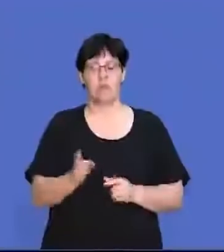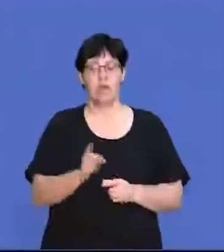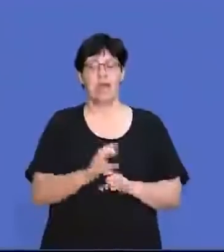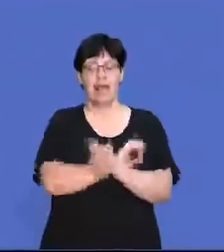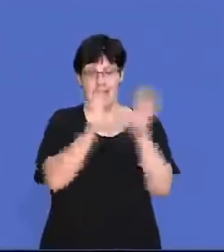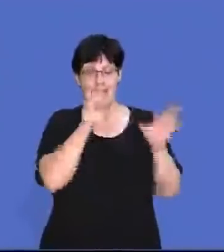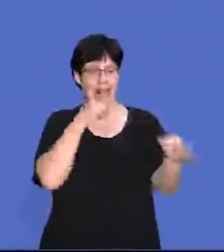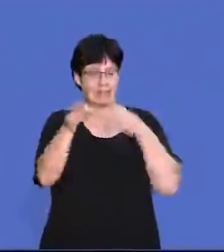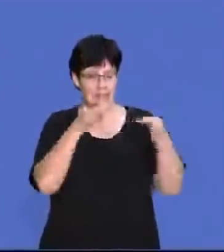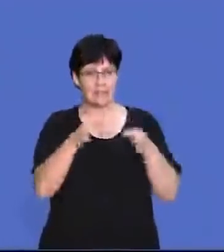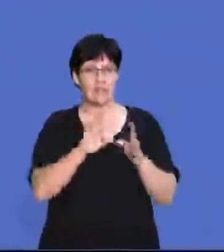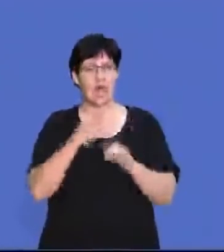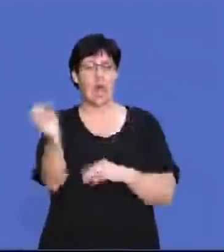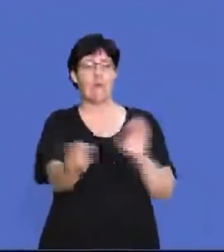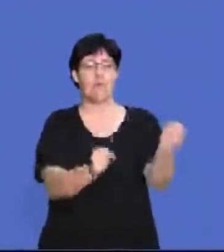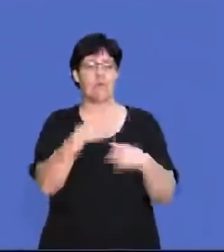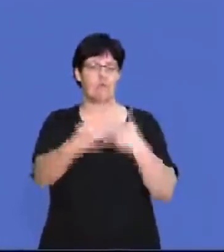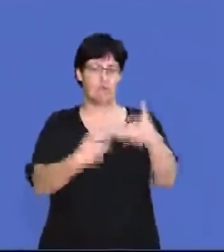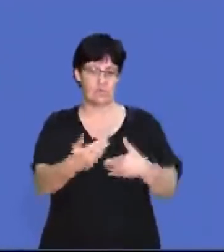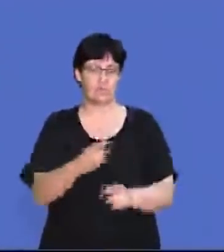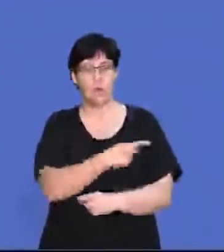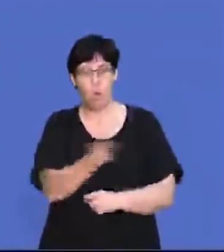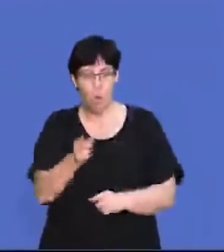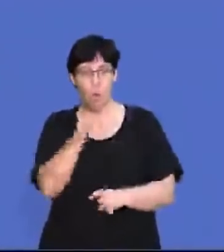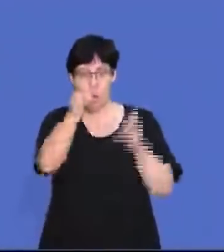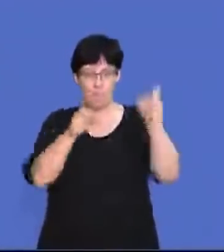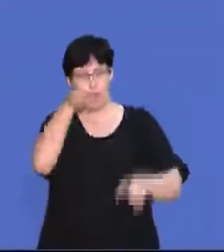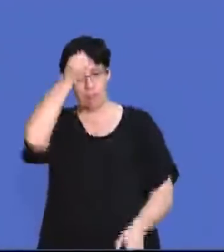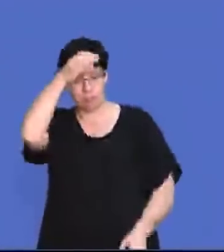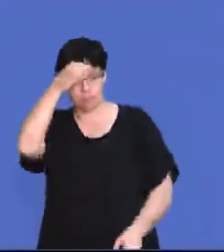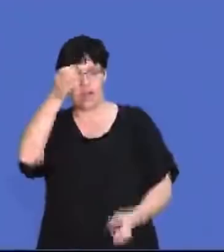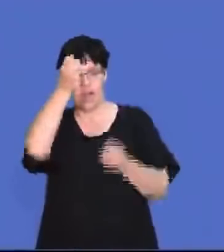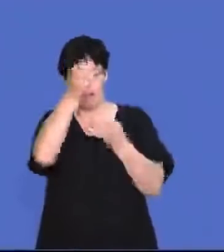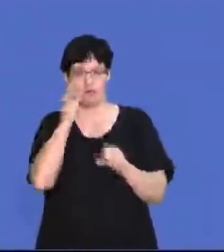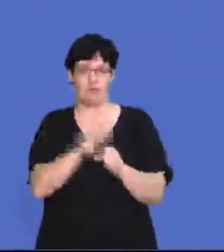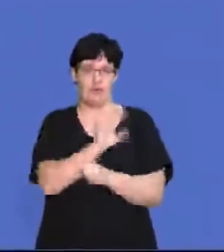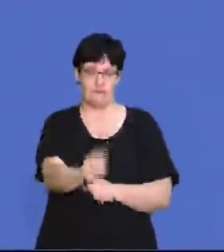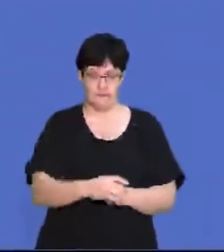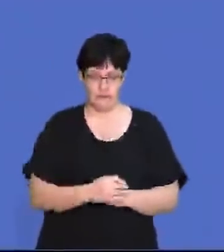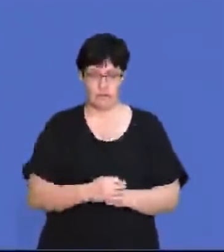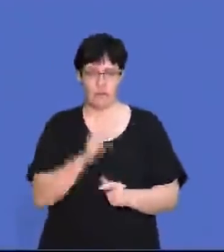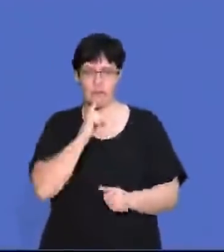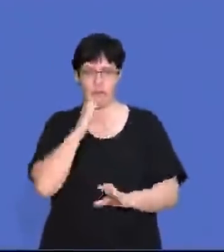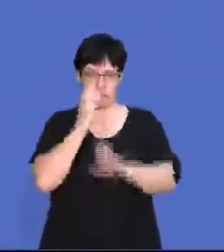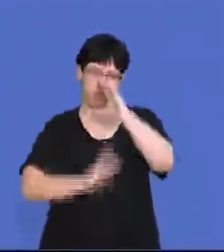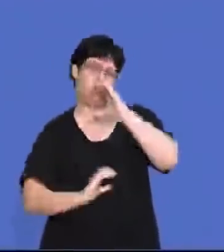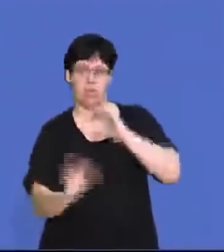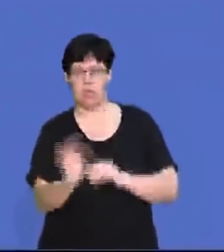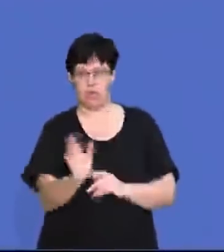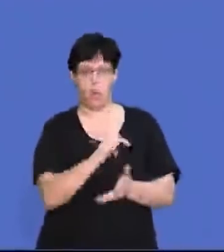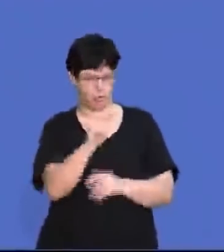Clearly define the appointment process so that all parties are well-informed, so that there's no